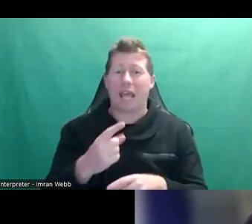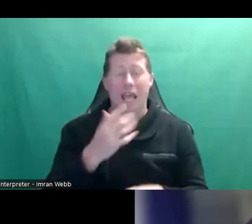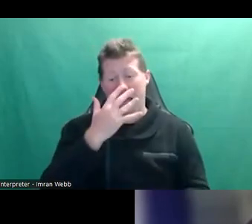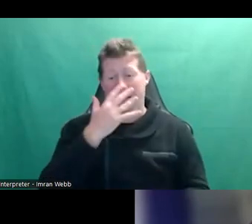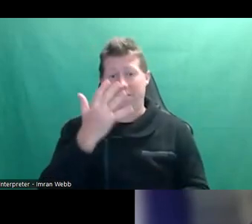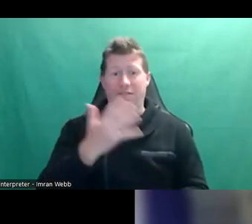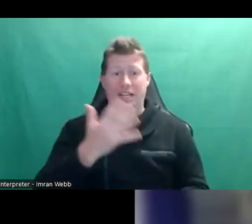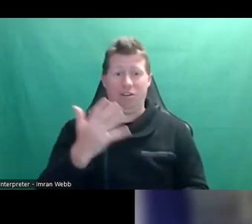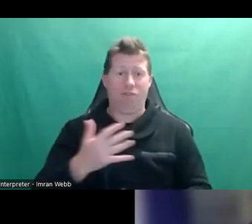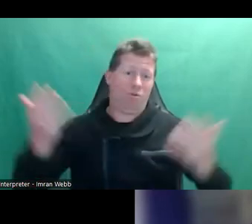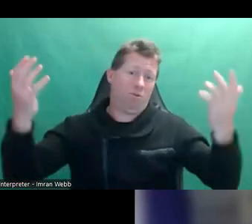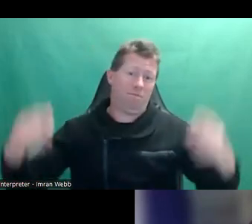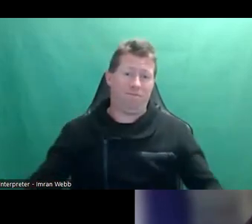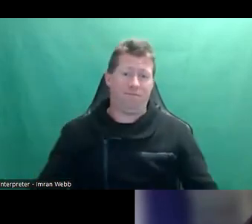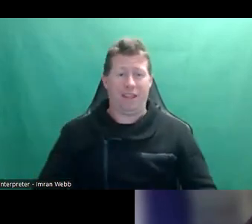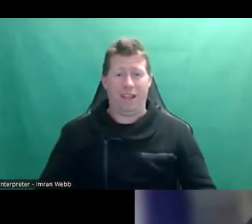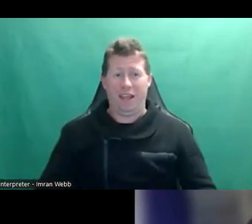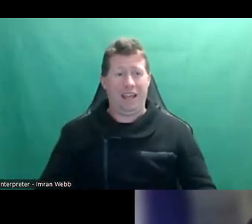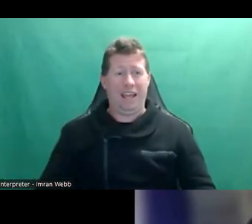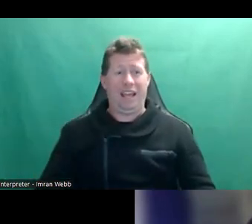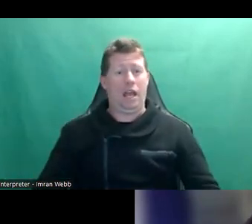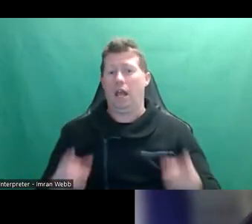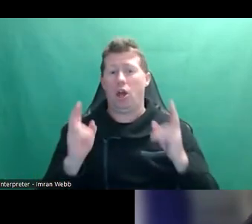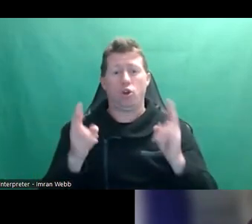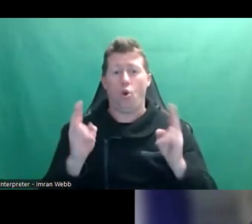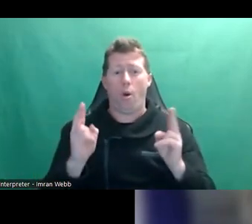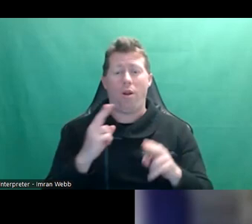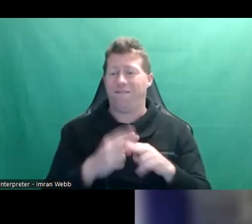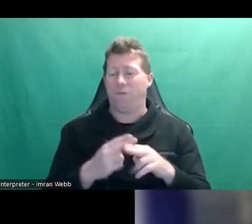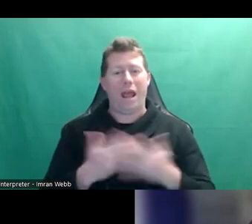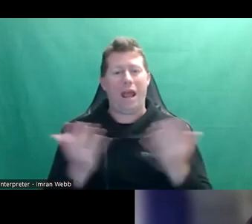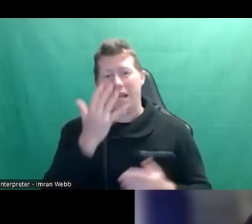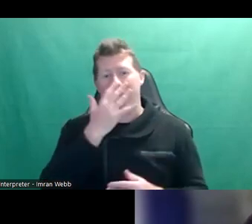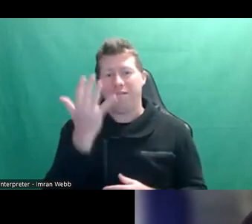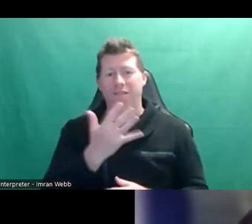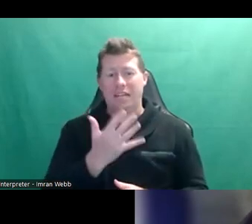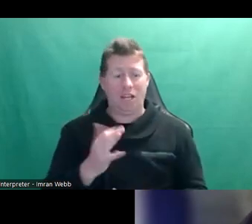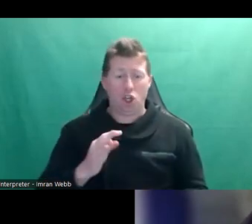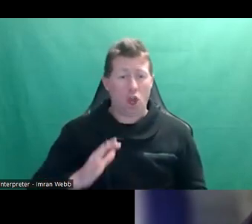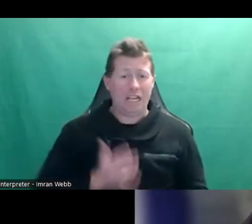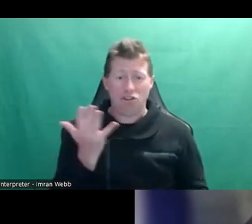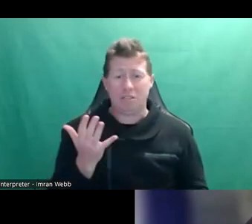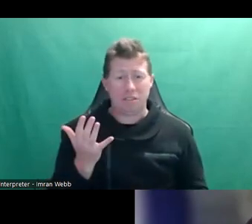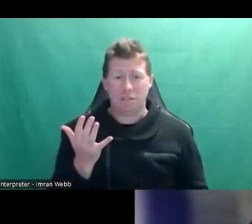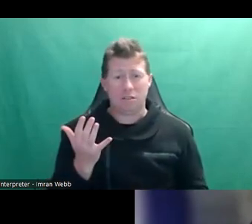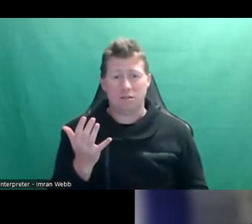old, I mean, you know, it's completely normal for any 15 year old to not be interested in